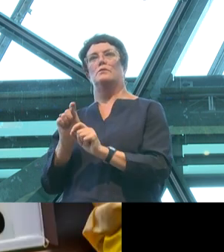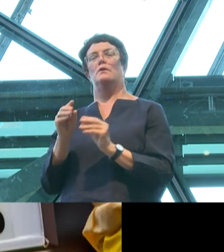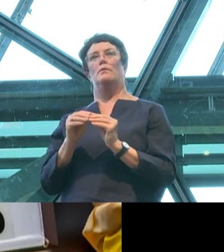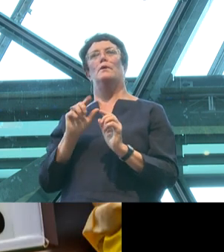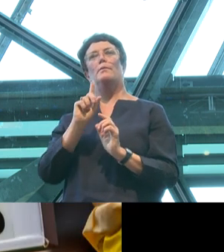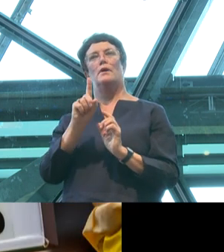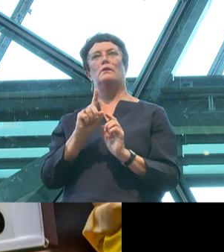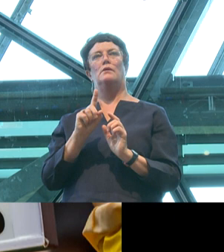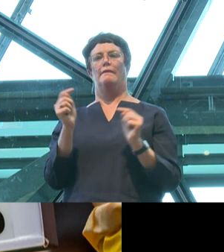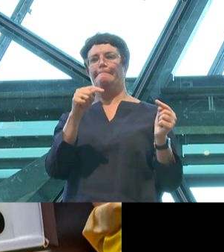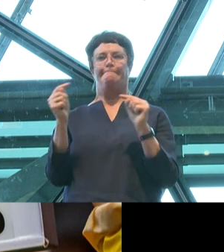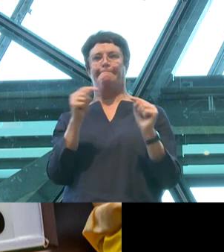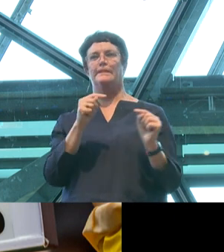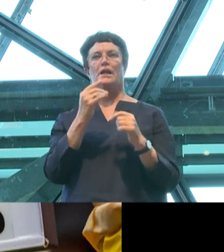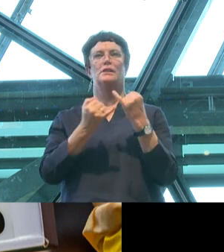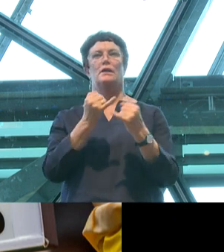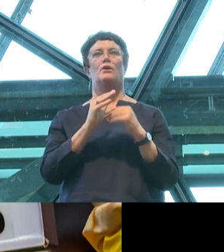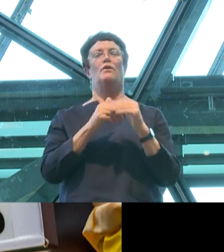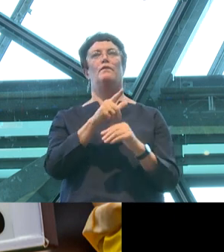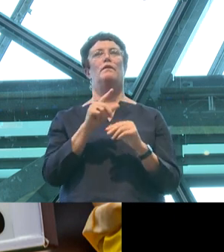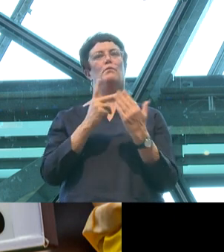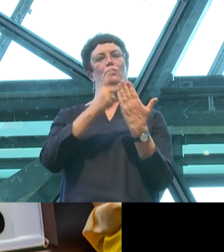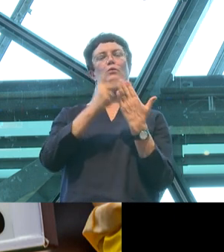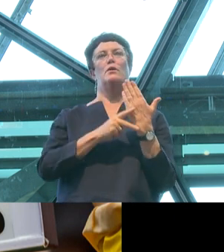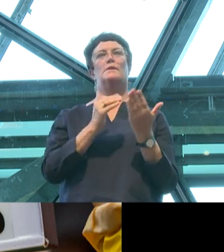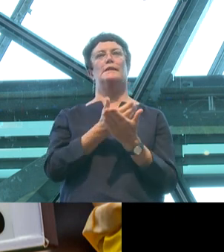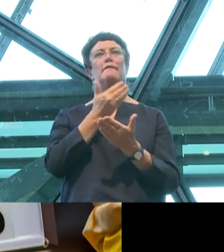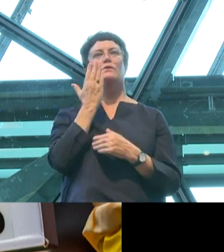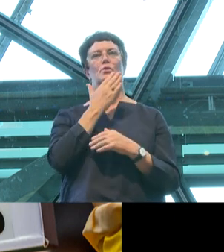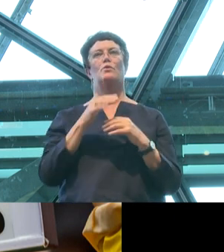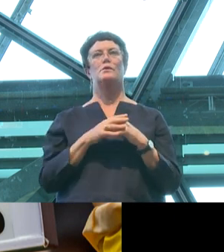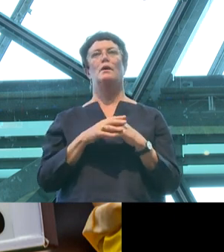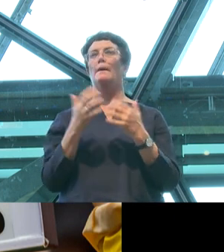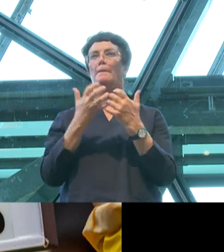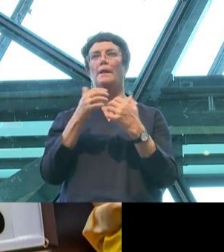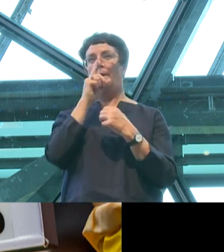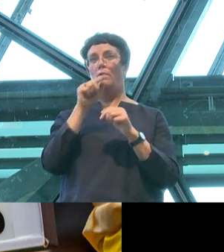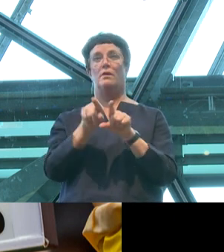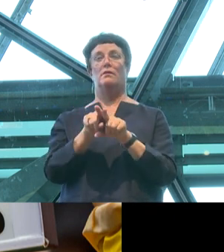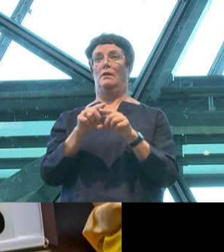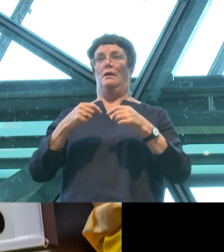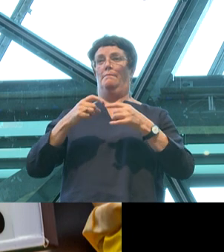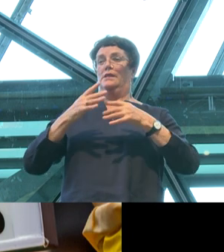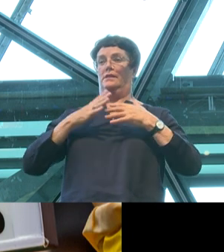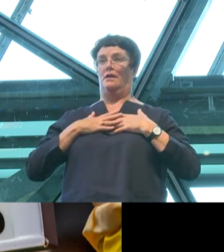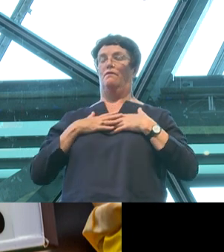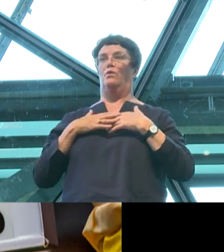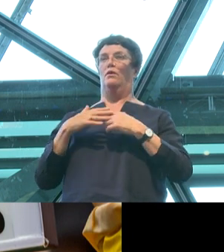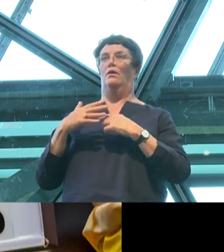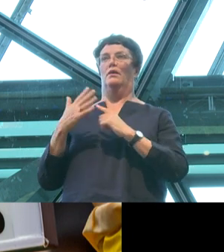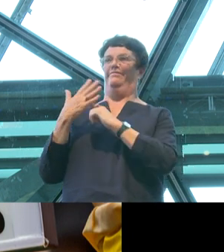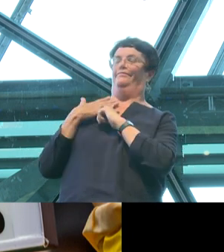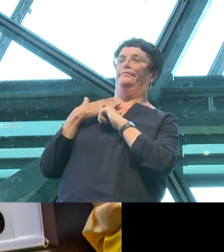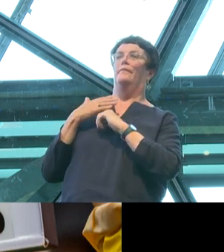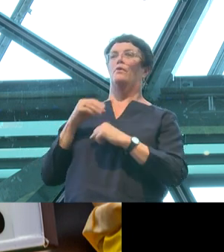on Safe Schools angered many within the queer community, including myself. And by the time a 13-year-old kid